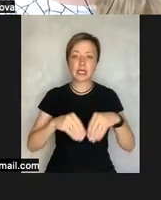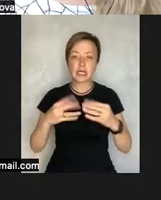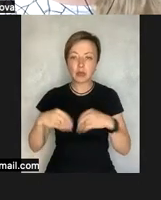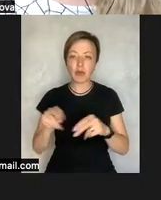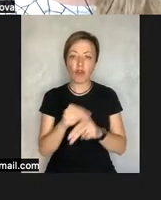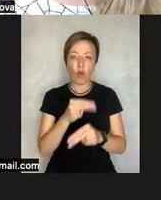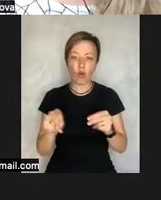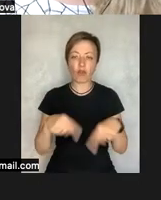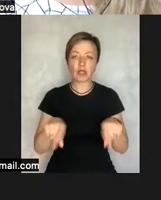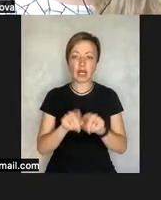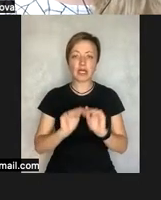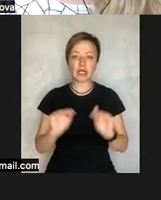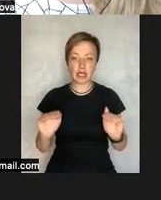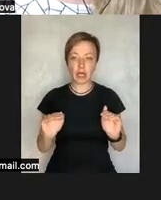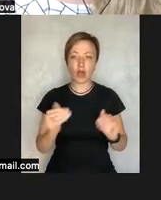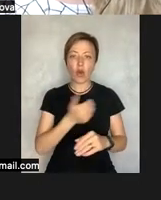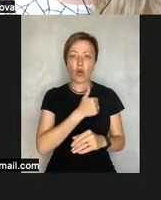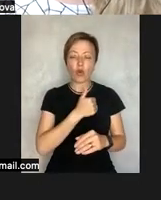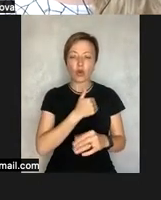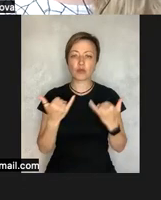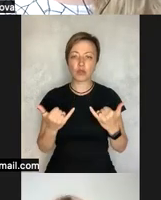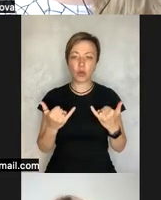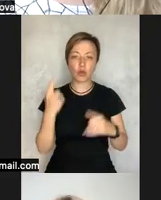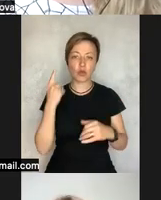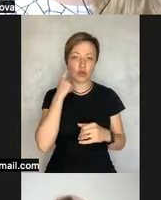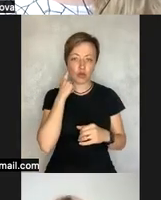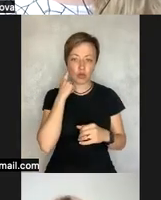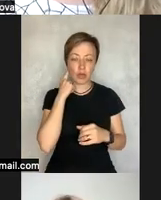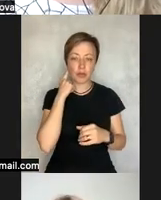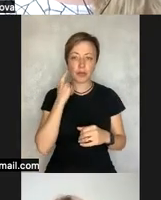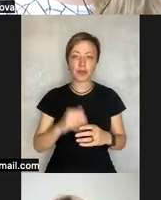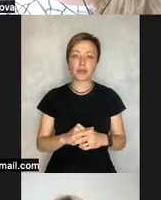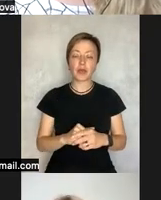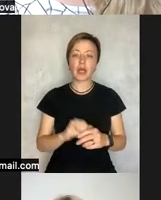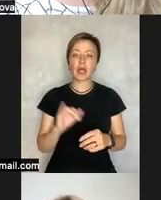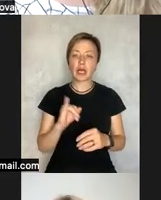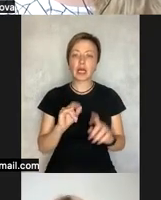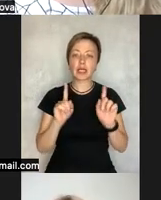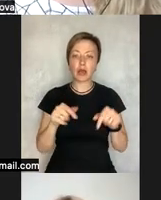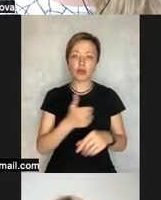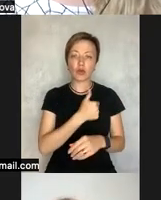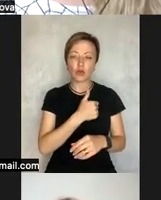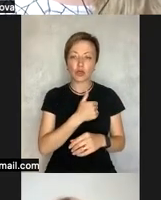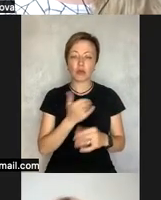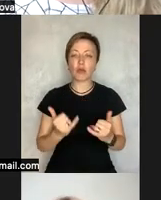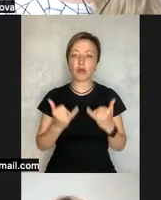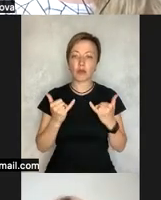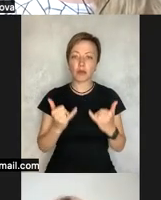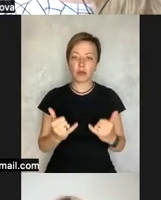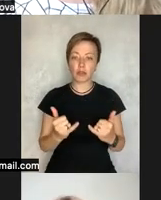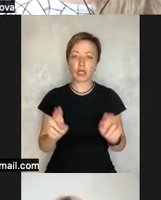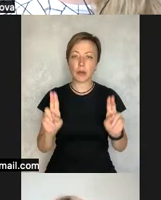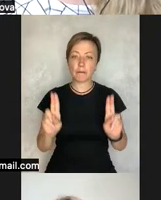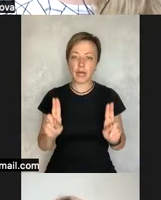respecting the principle of nothing without about us without us we would really like to feature uh